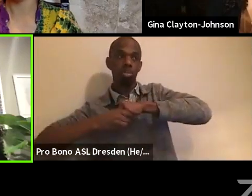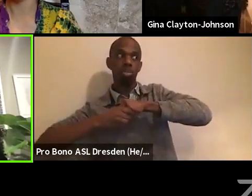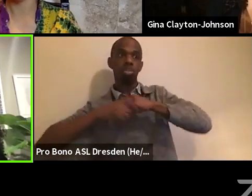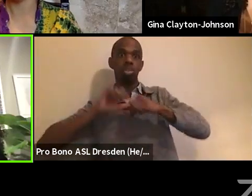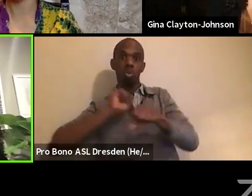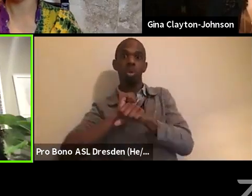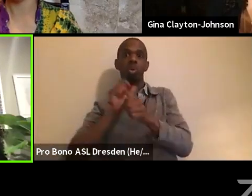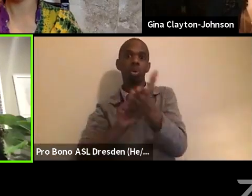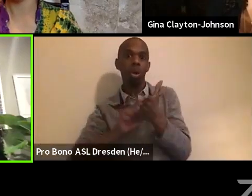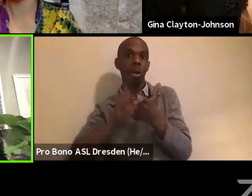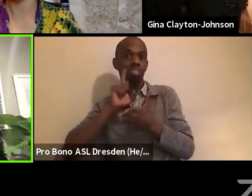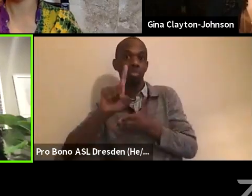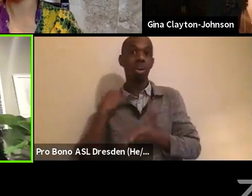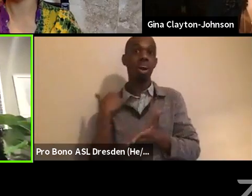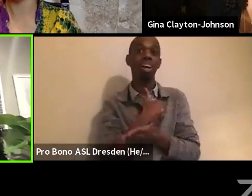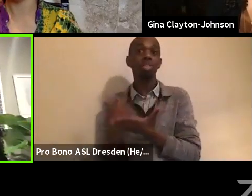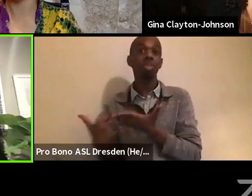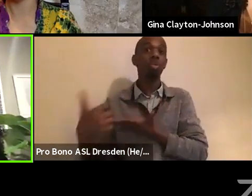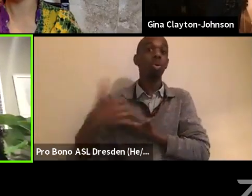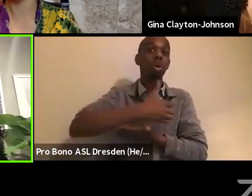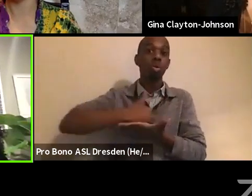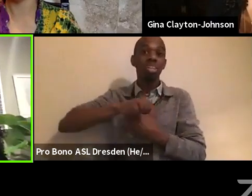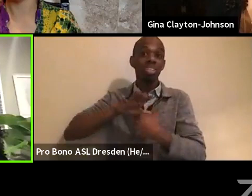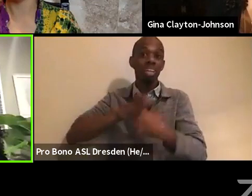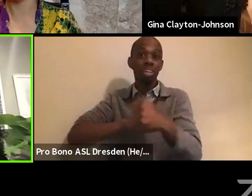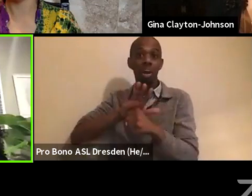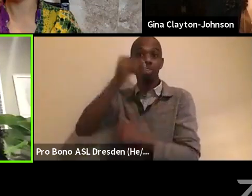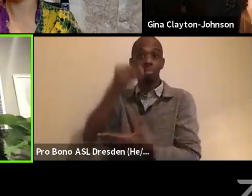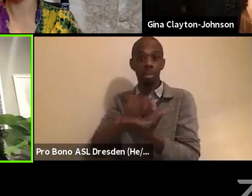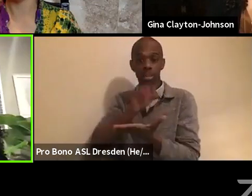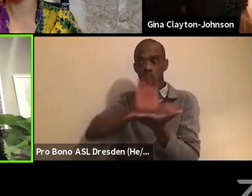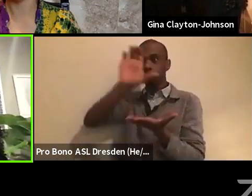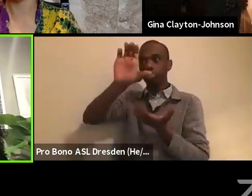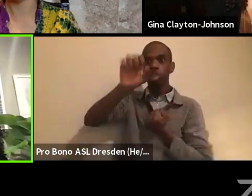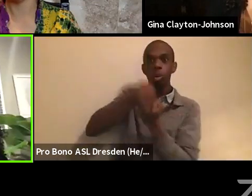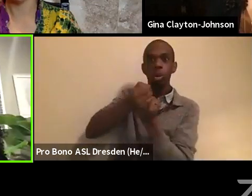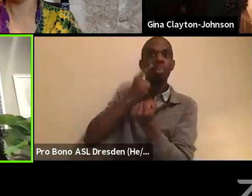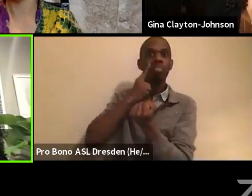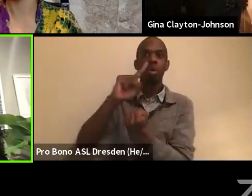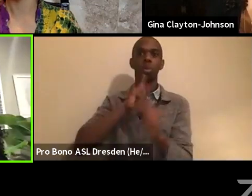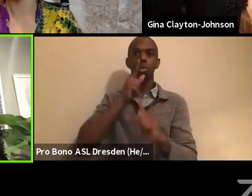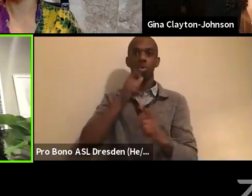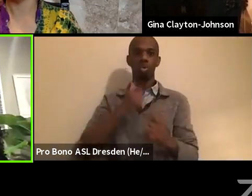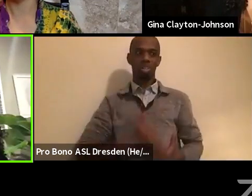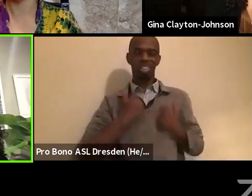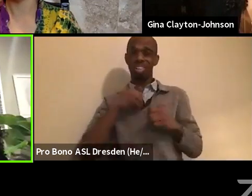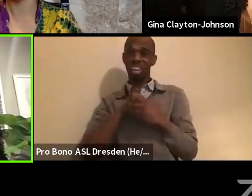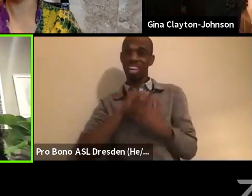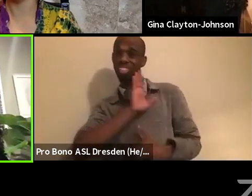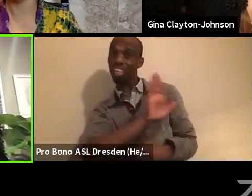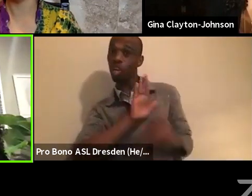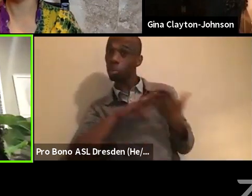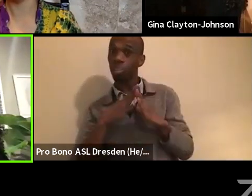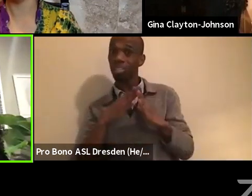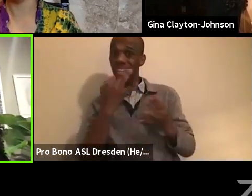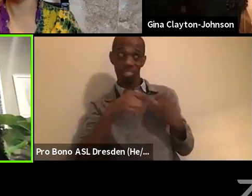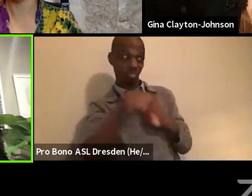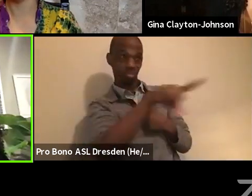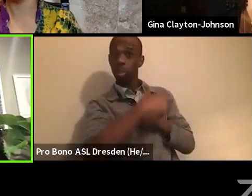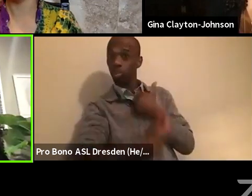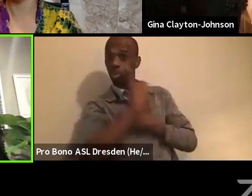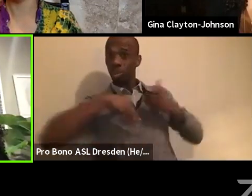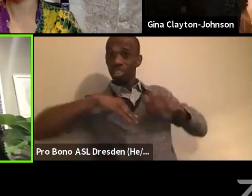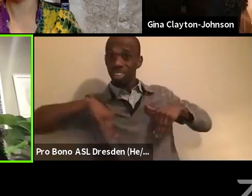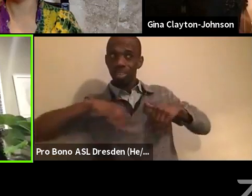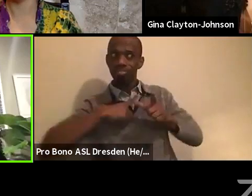takes to raise the money to be able to provide direct relief to residents, um, within their communities right now. Um, we've, if we haven't